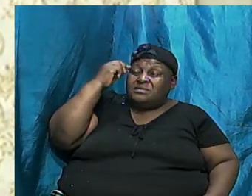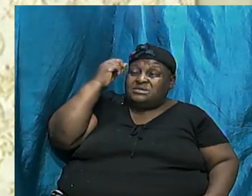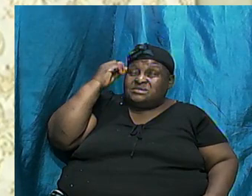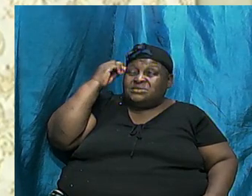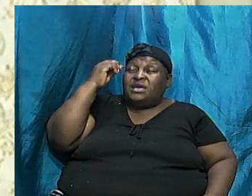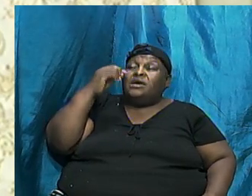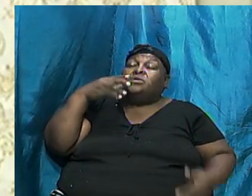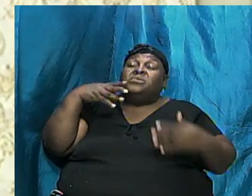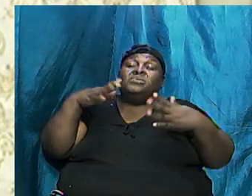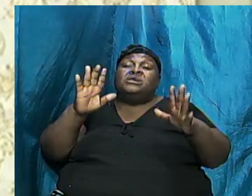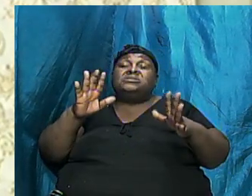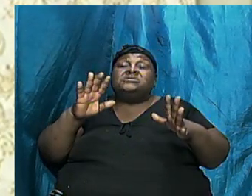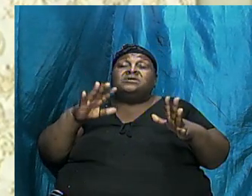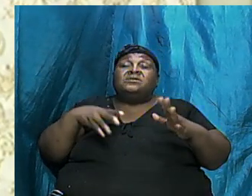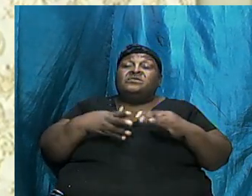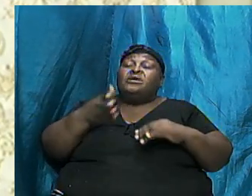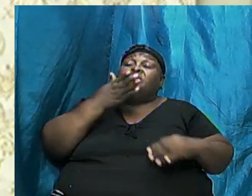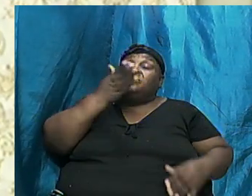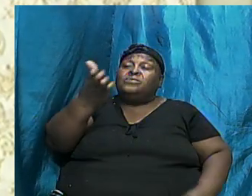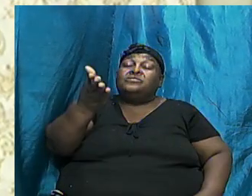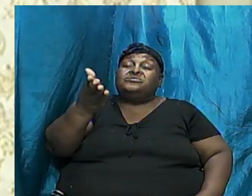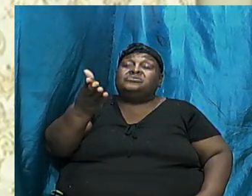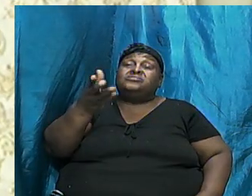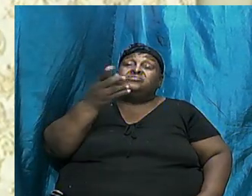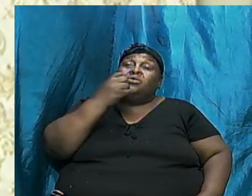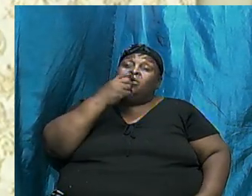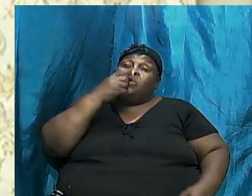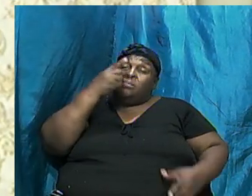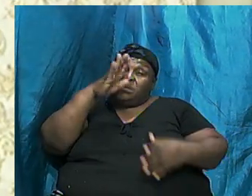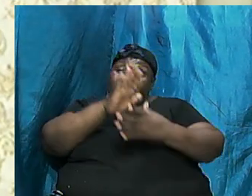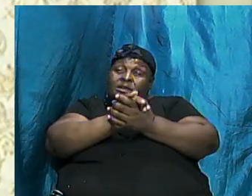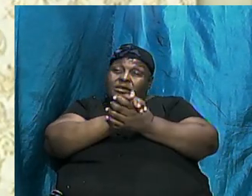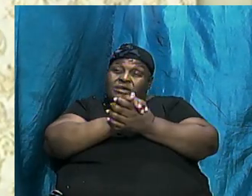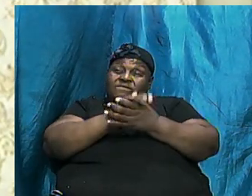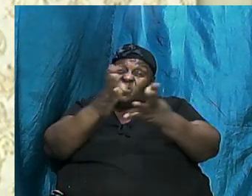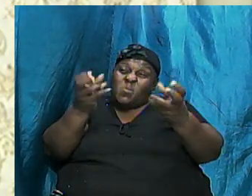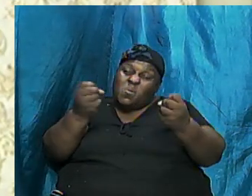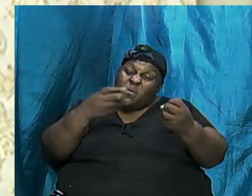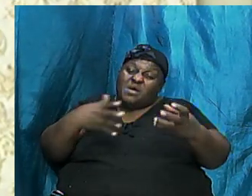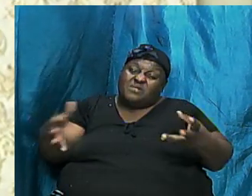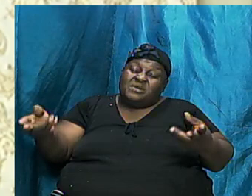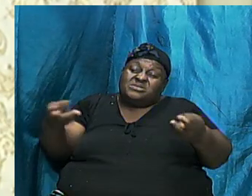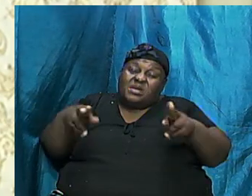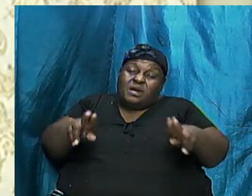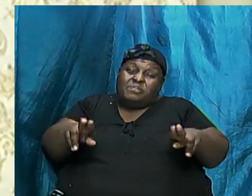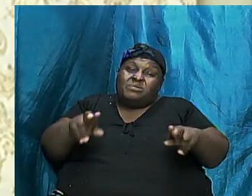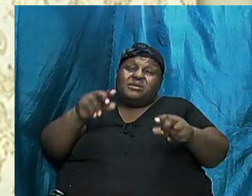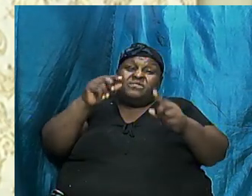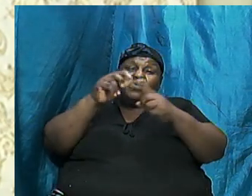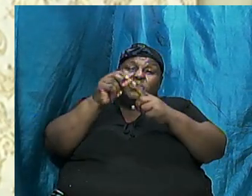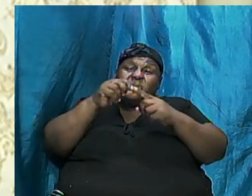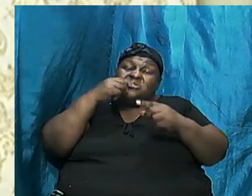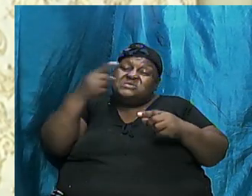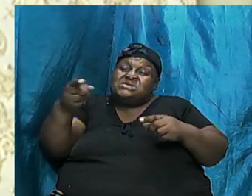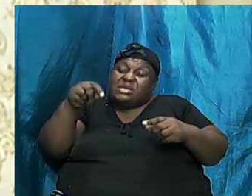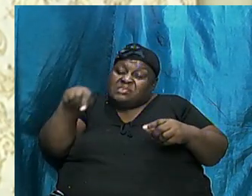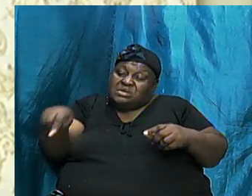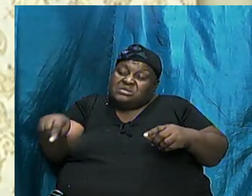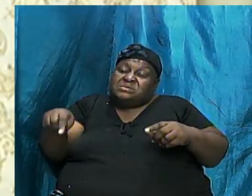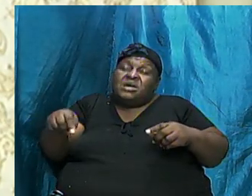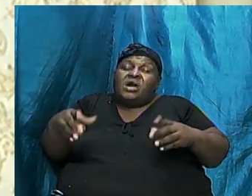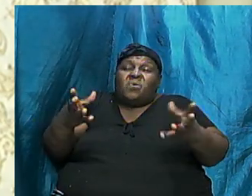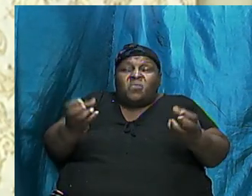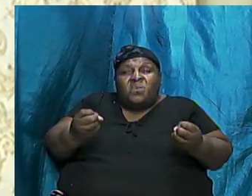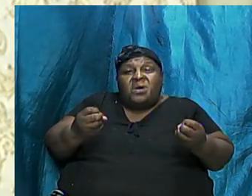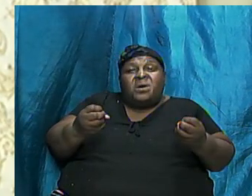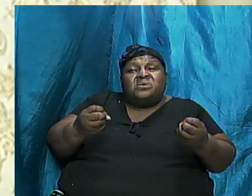Because there Are those That believe That I want The thing To happen And the word Says this And we want To do it